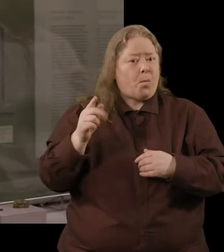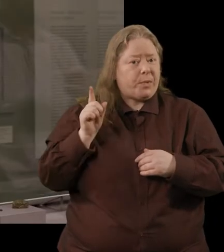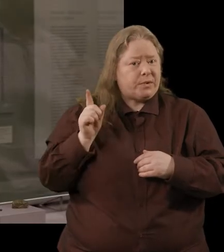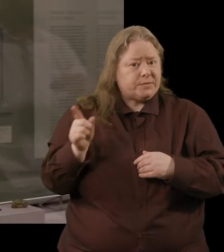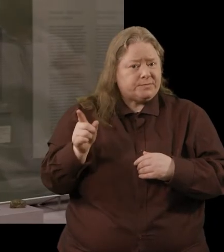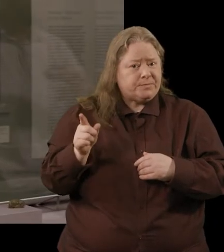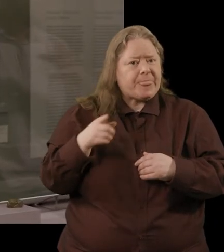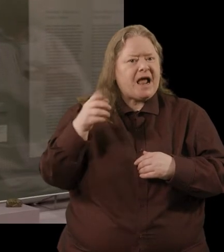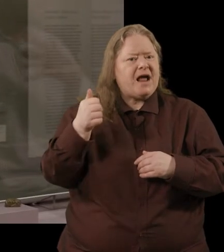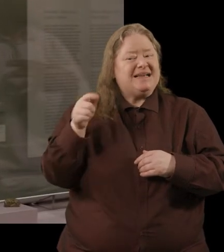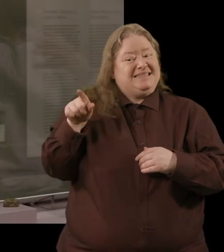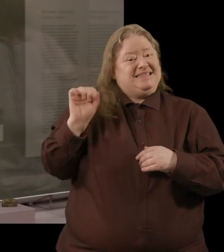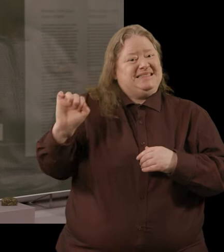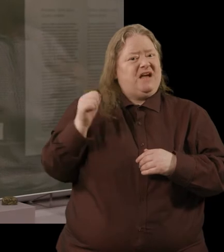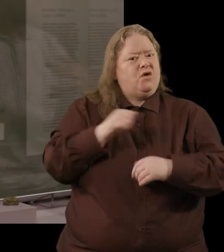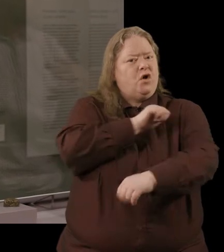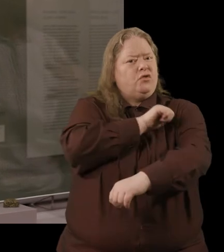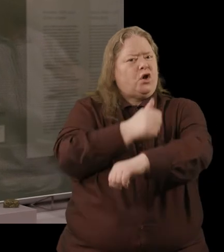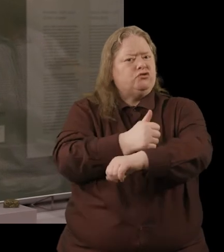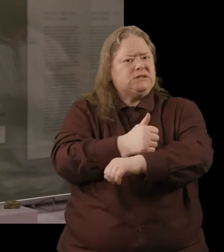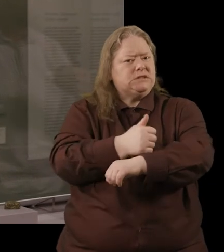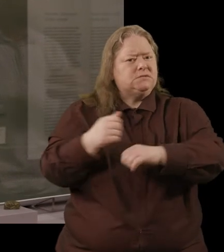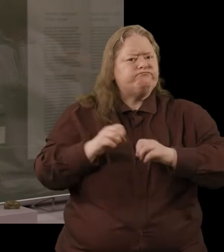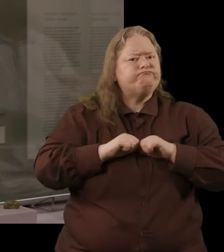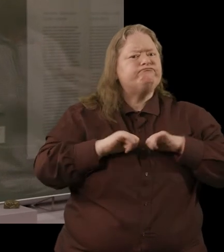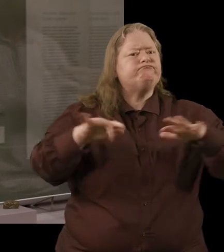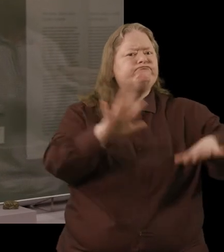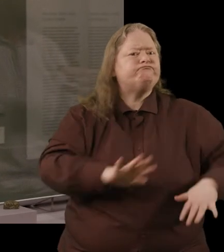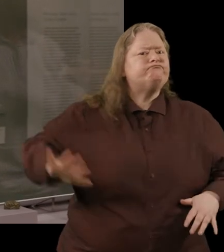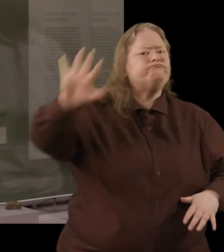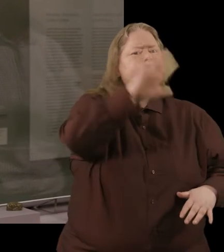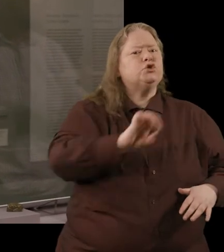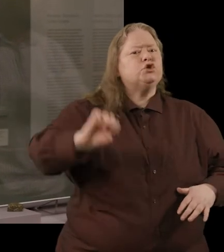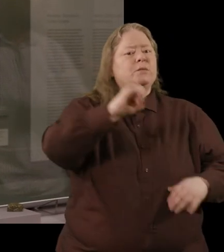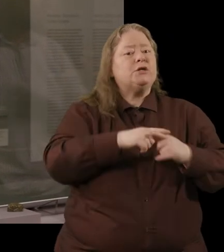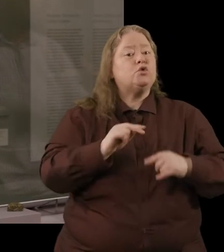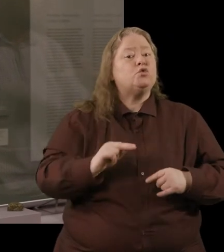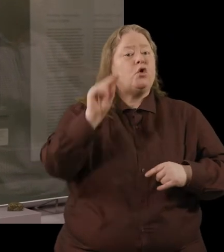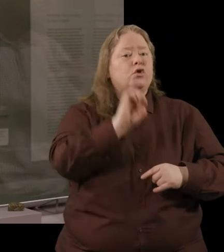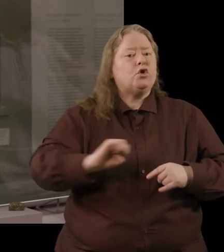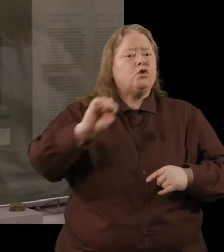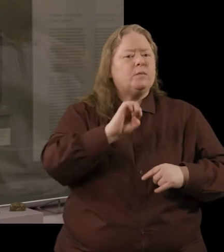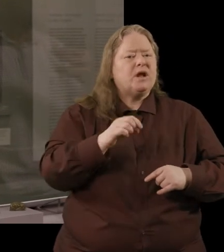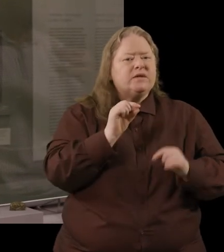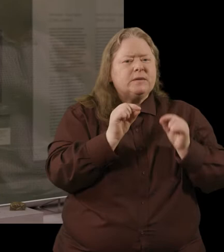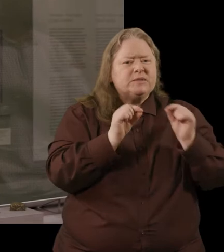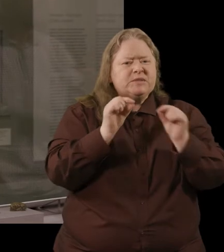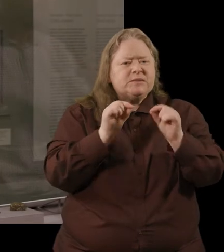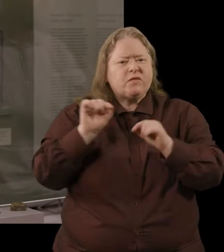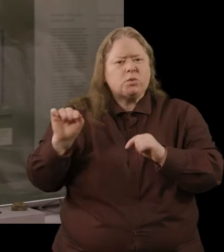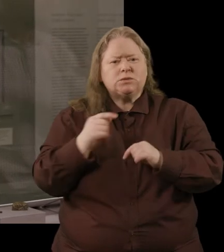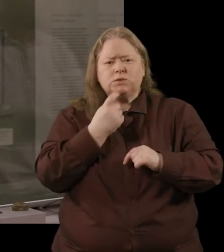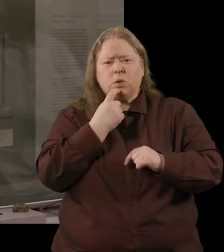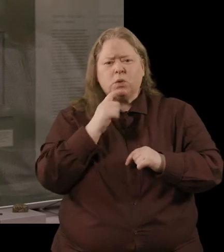and his authority extended throughout Europe. And in Northern Europe, bits of these stone tiles were